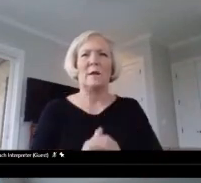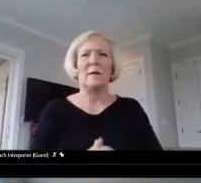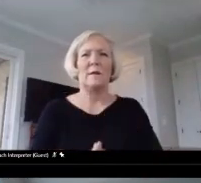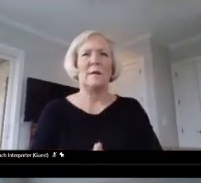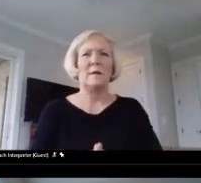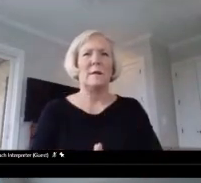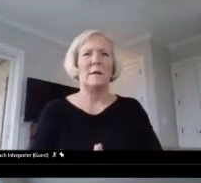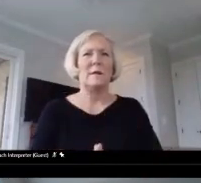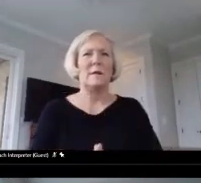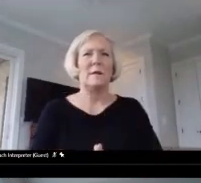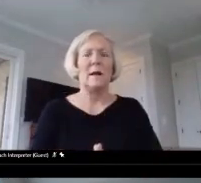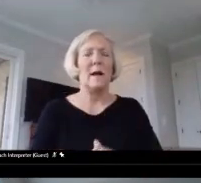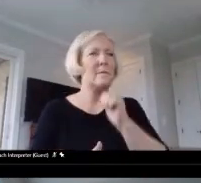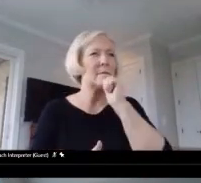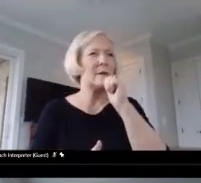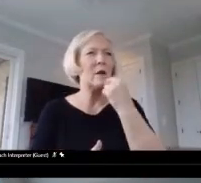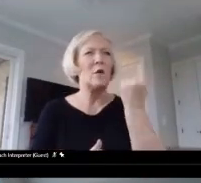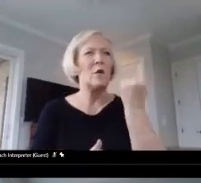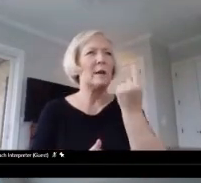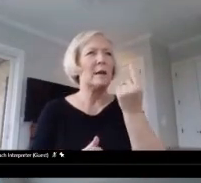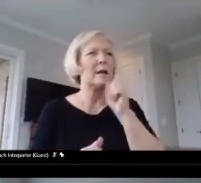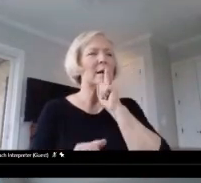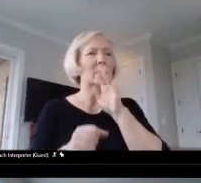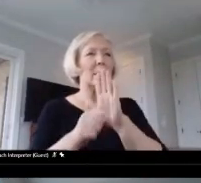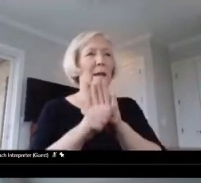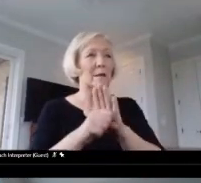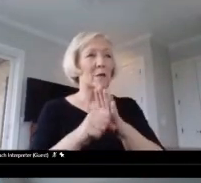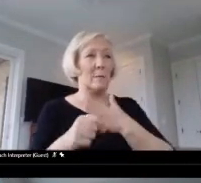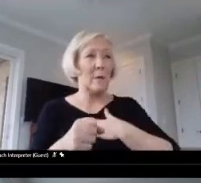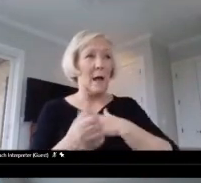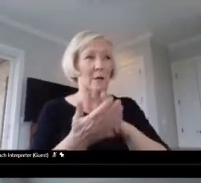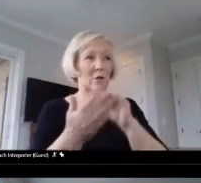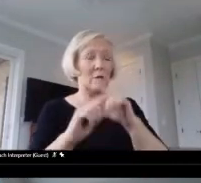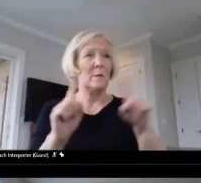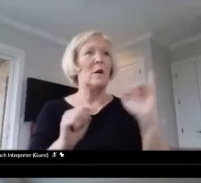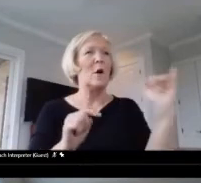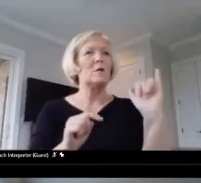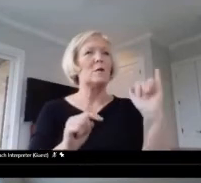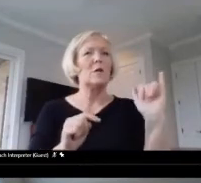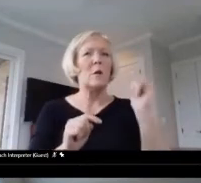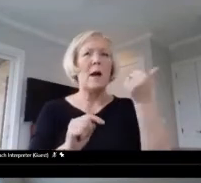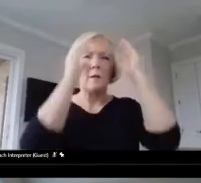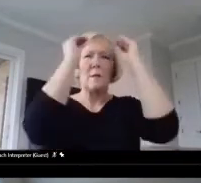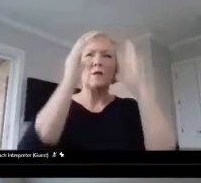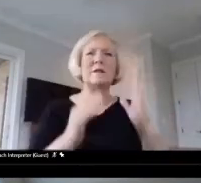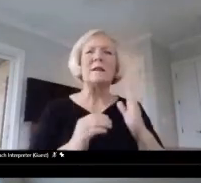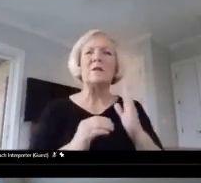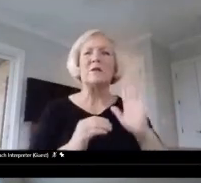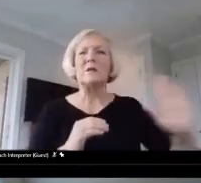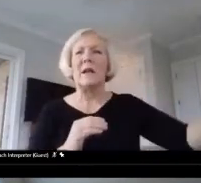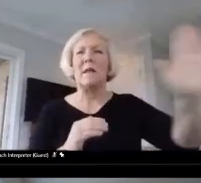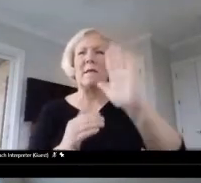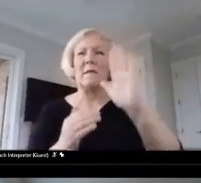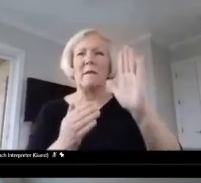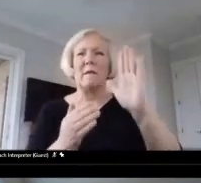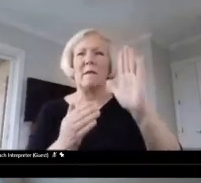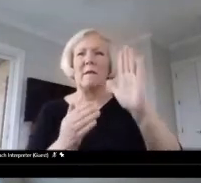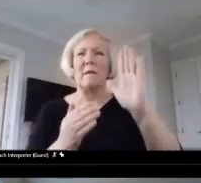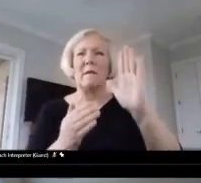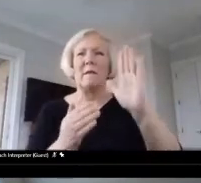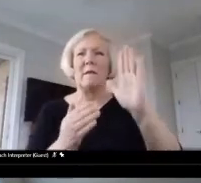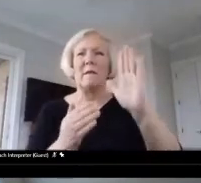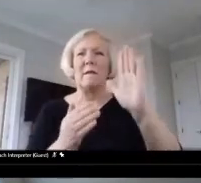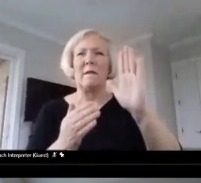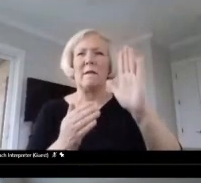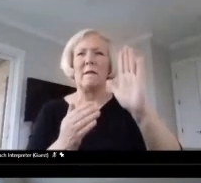to my students and their learning, I'm also committed to teachers and their learning. So I'm always promoting National Board. And in order